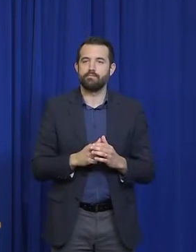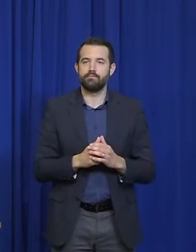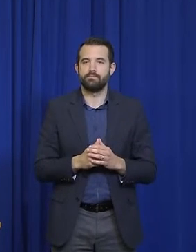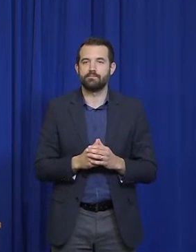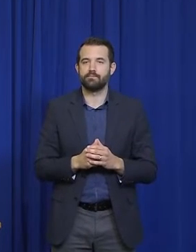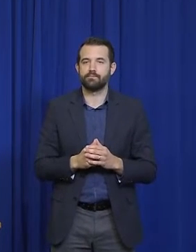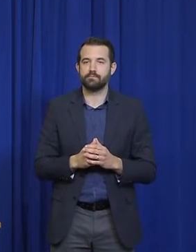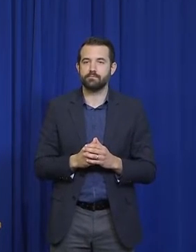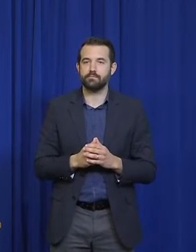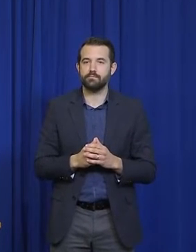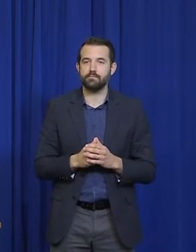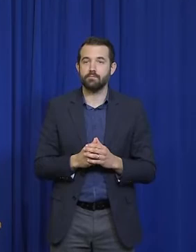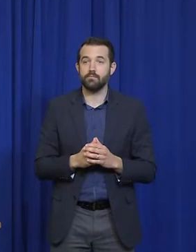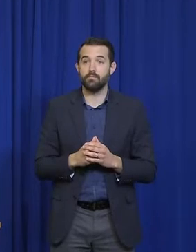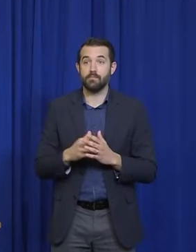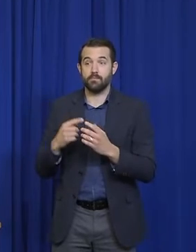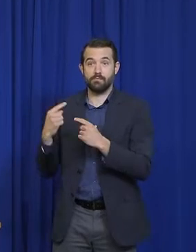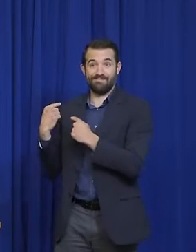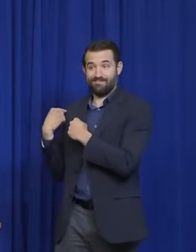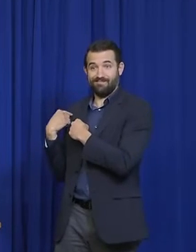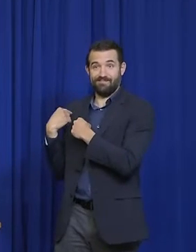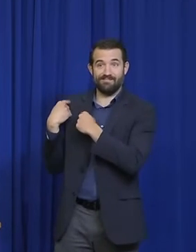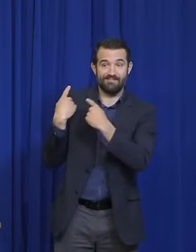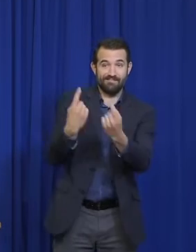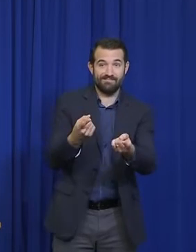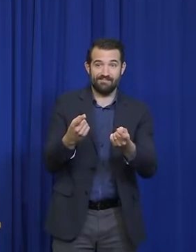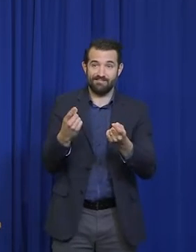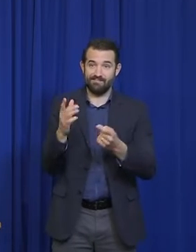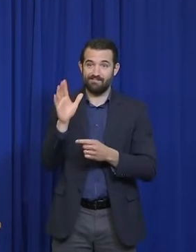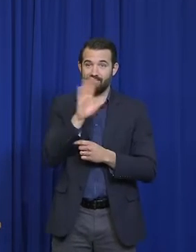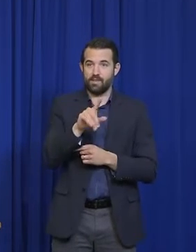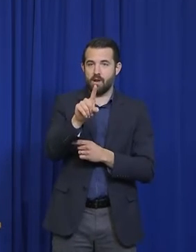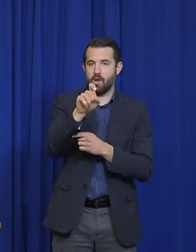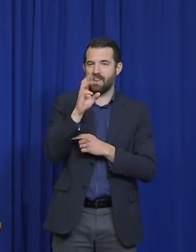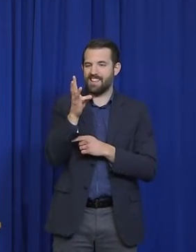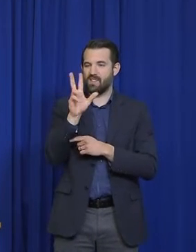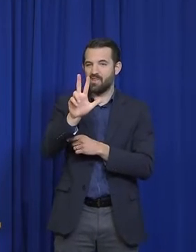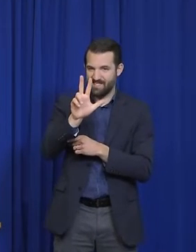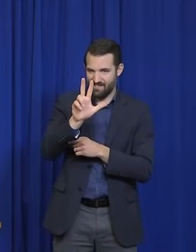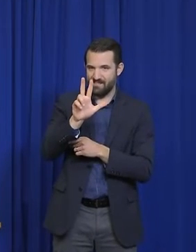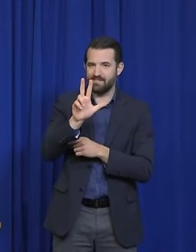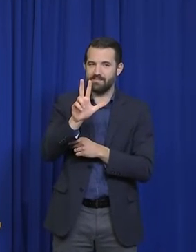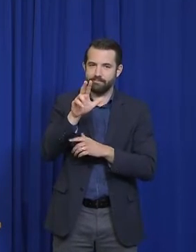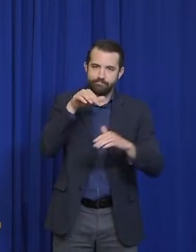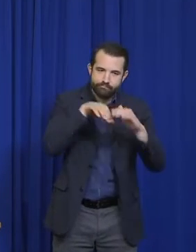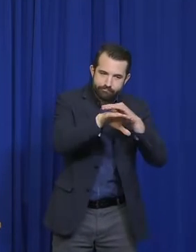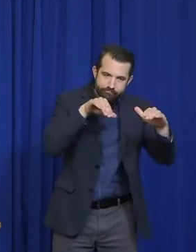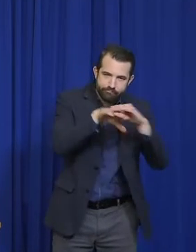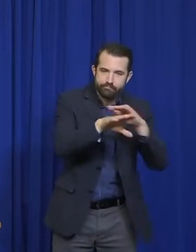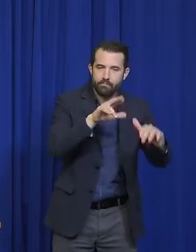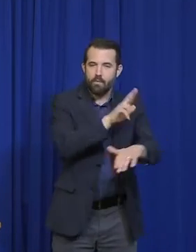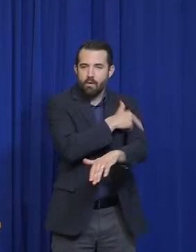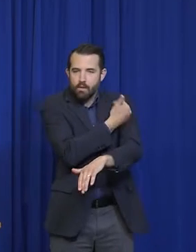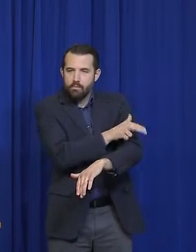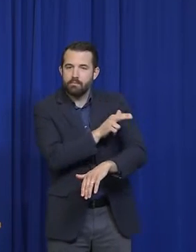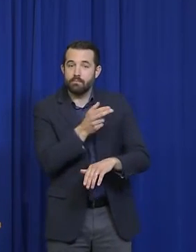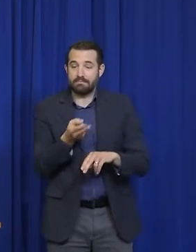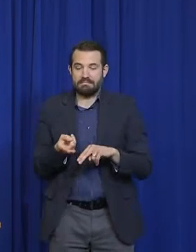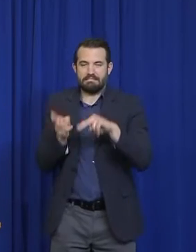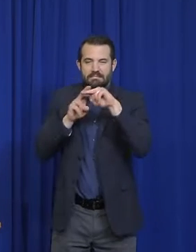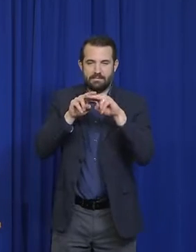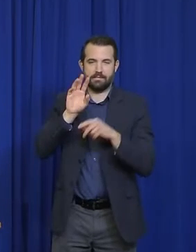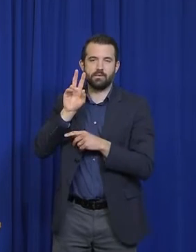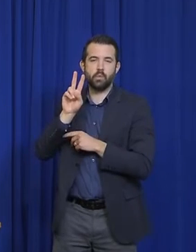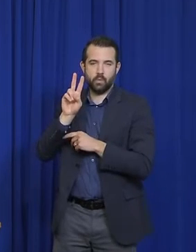163 individuals have been hospitalized at some point during their COVID-19 illness. That's an increase of two since yesterday.